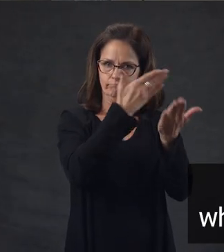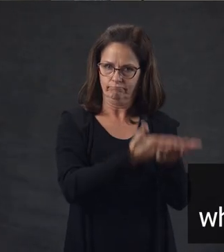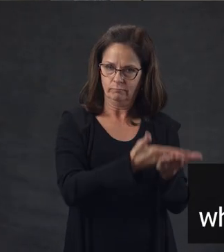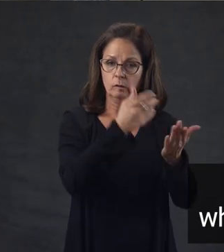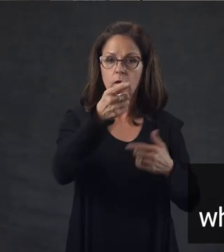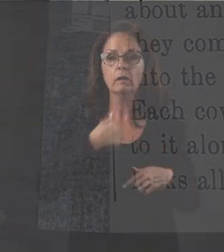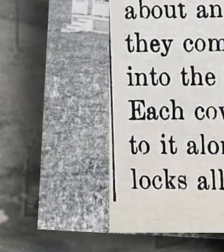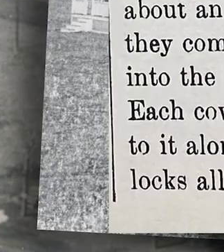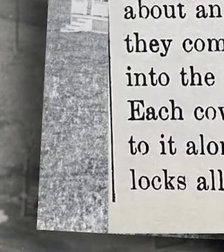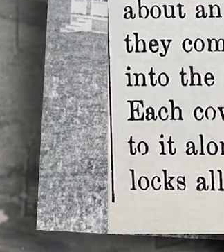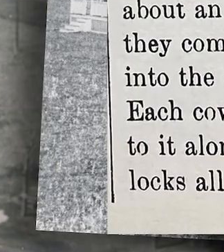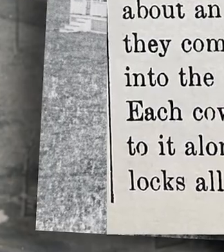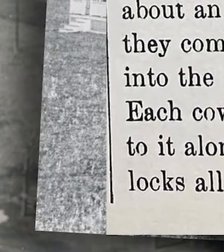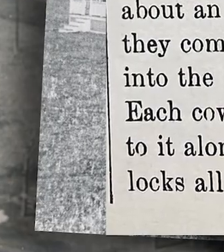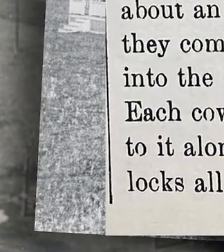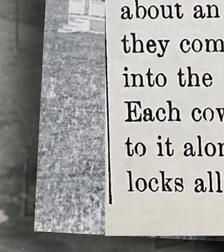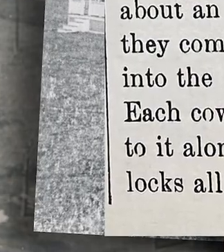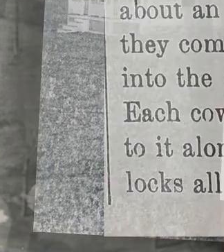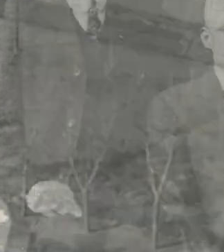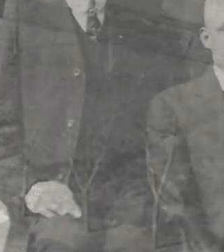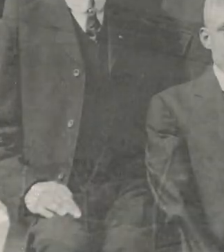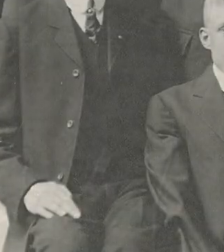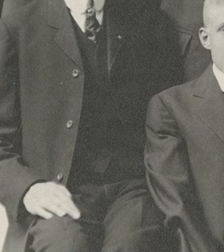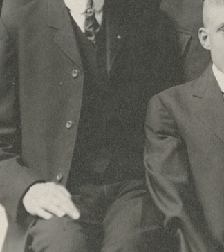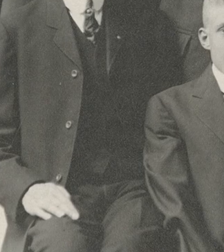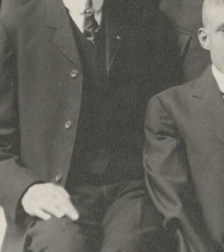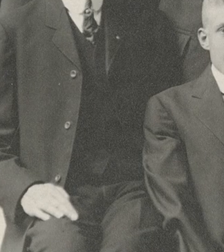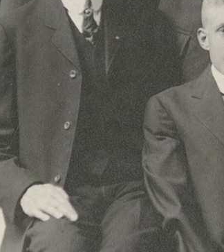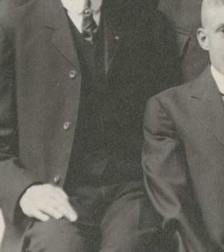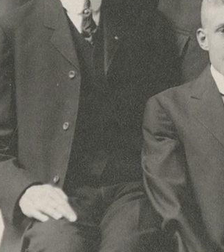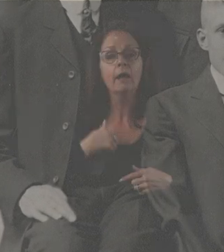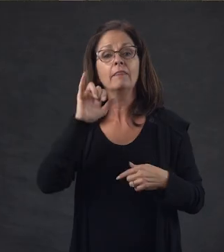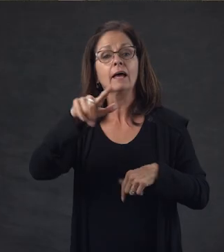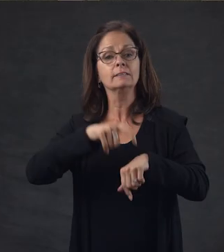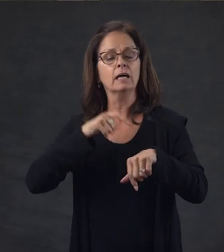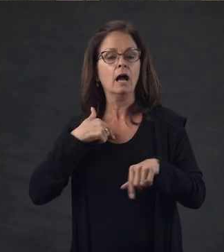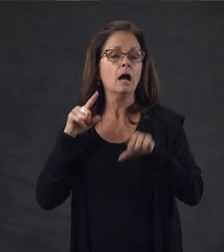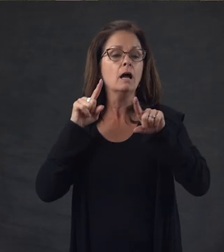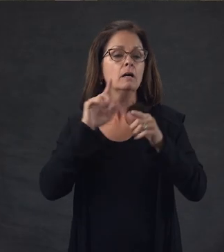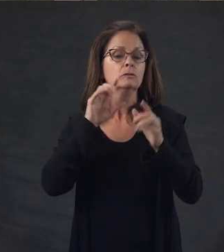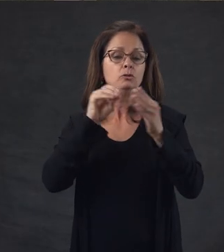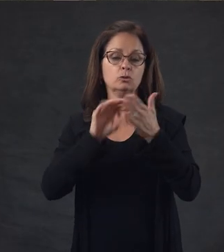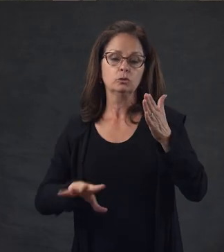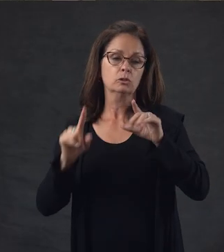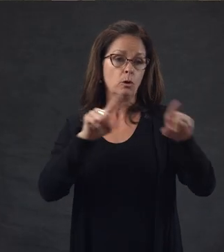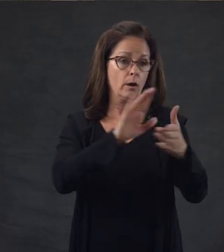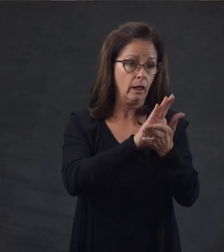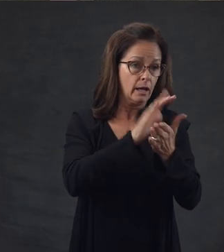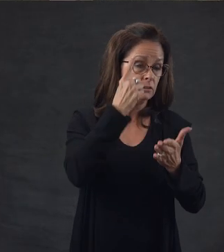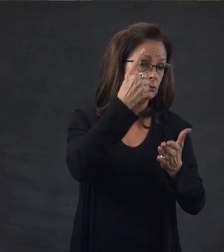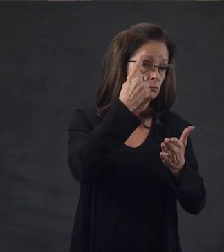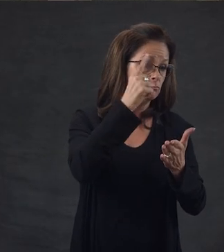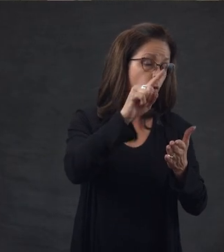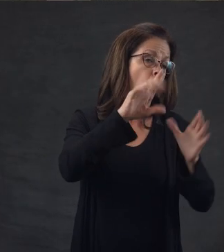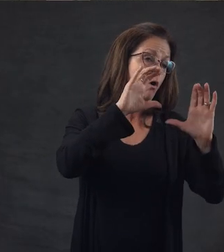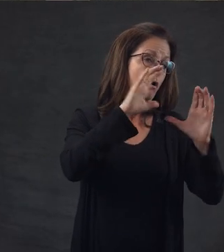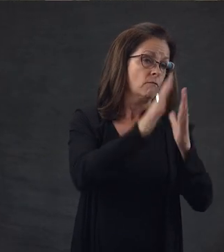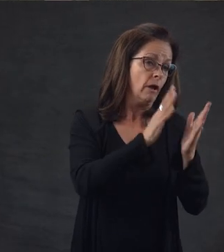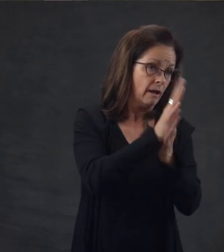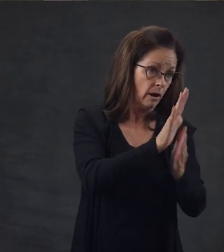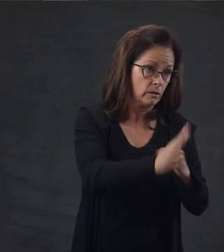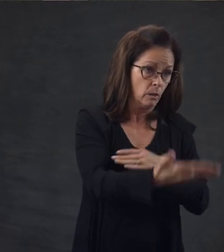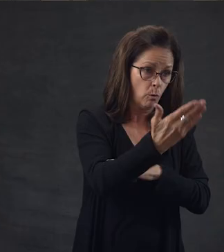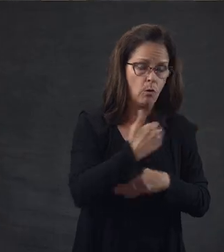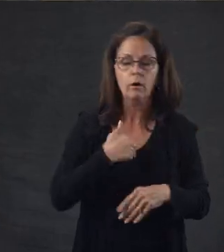Colorado Index. Colorado Index article. Photos, a graduating class and students in a woodshop. During this time, students went to classes for five